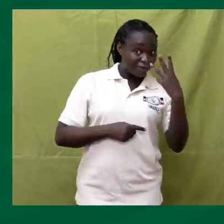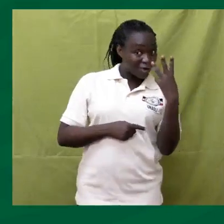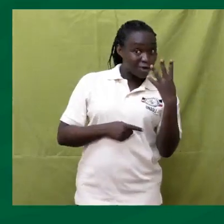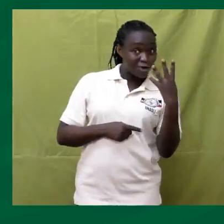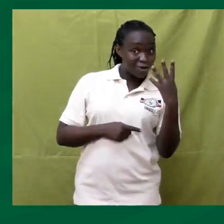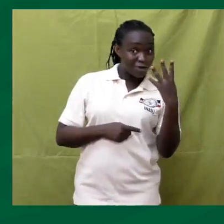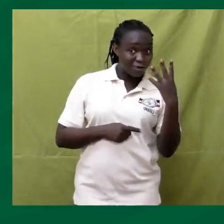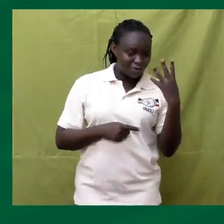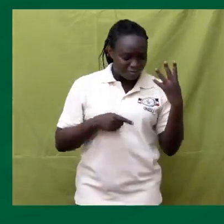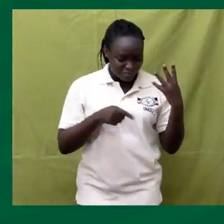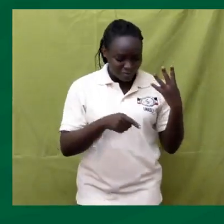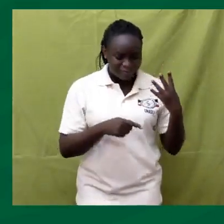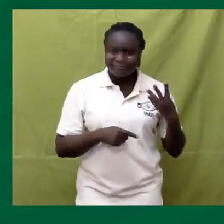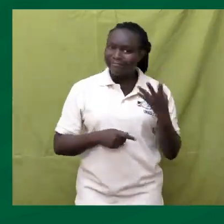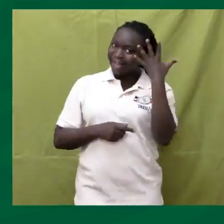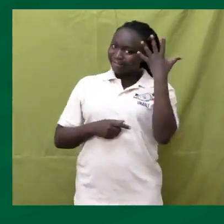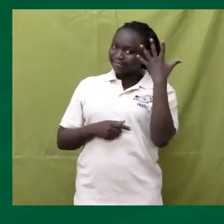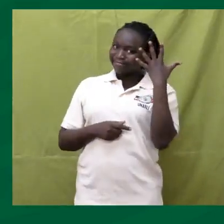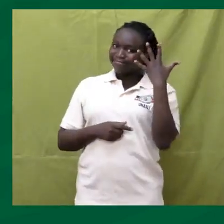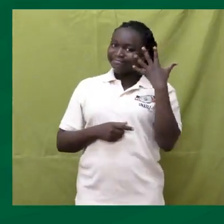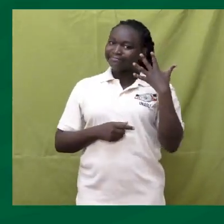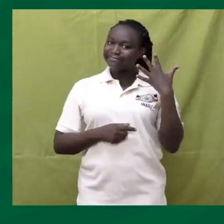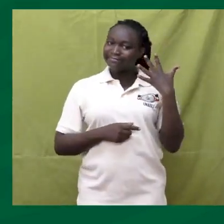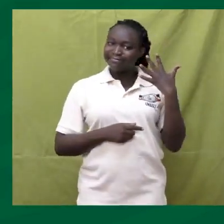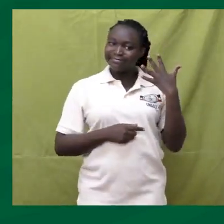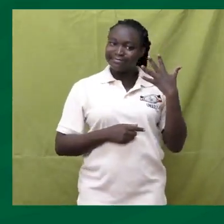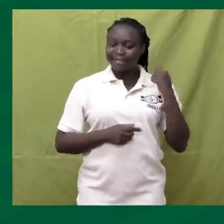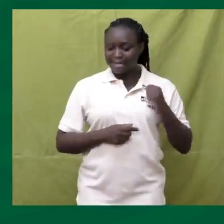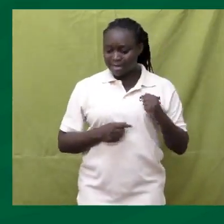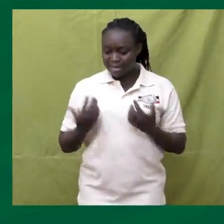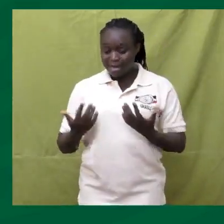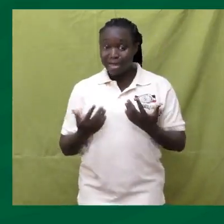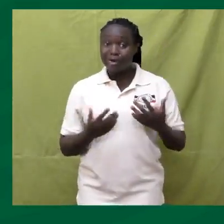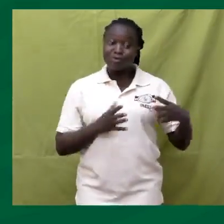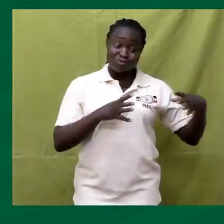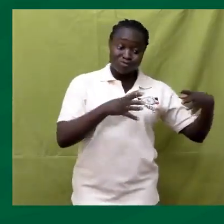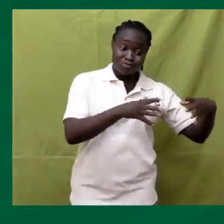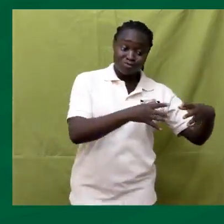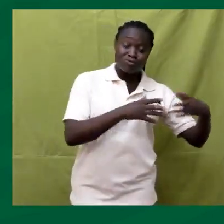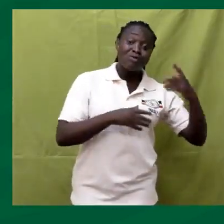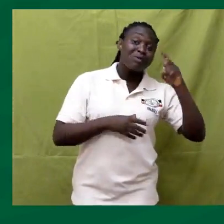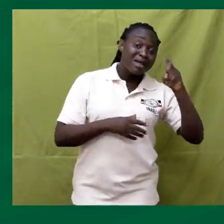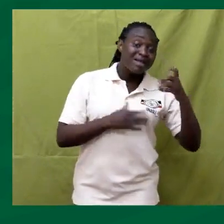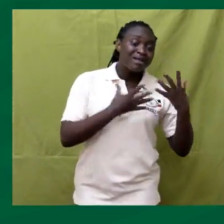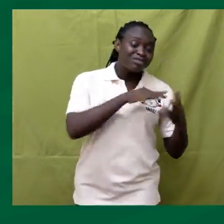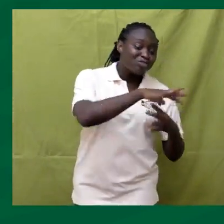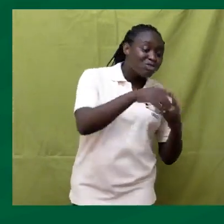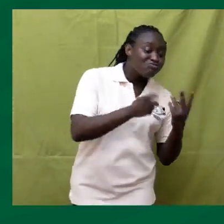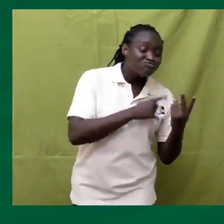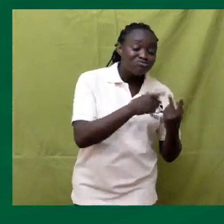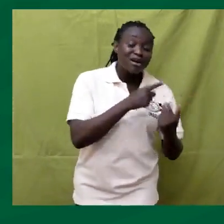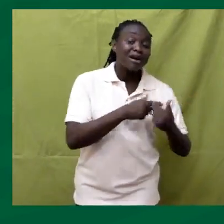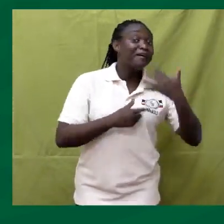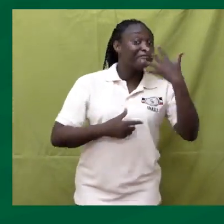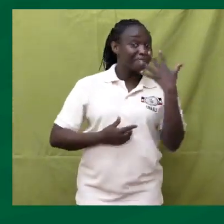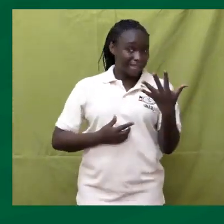5 Set X Has 5 Members